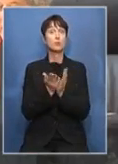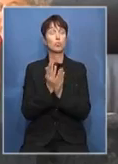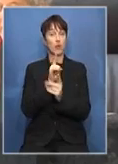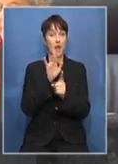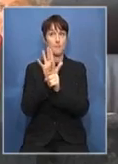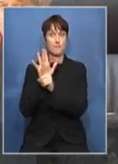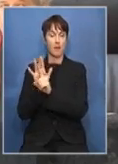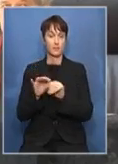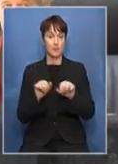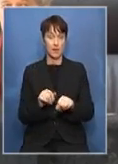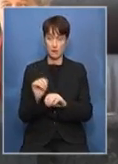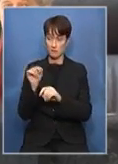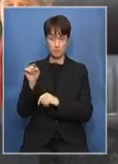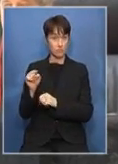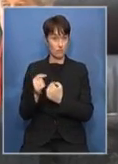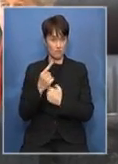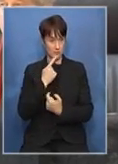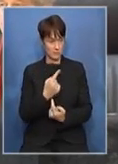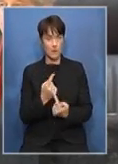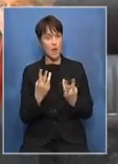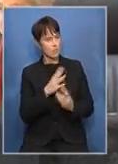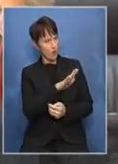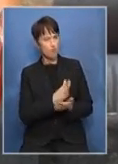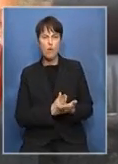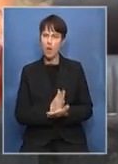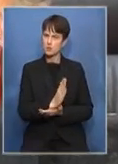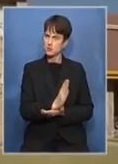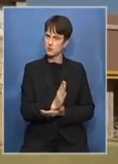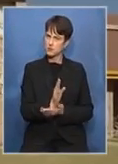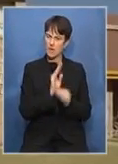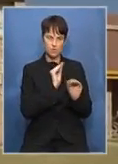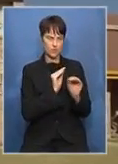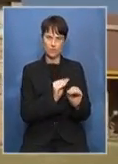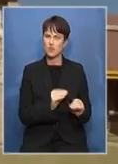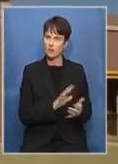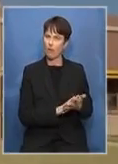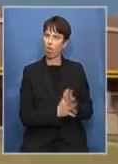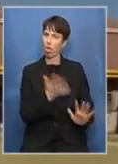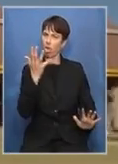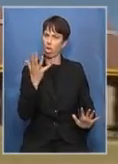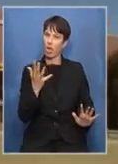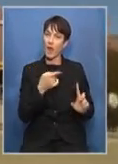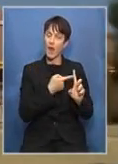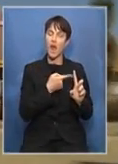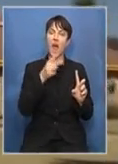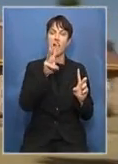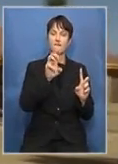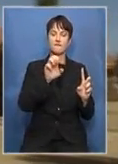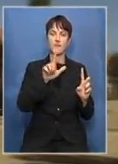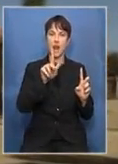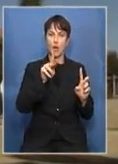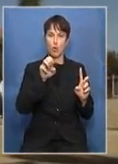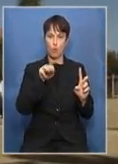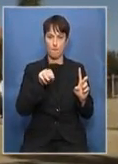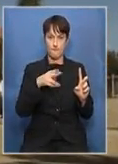The Constitutional Court believes the people's right to education were violated when Harmony and Velcom High suspended them